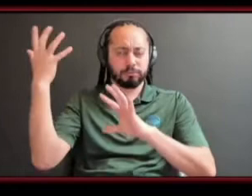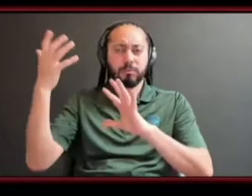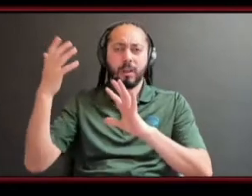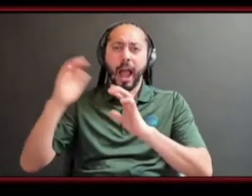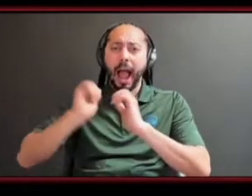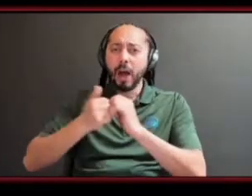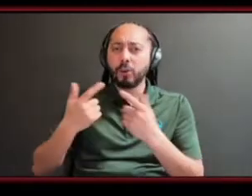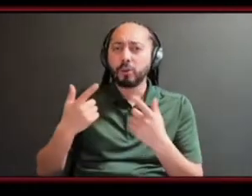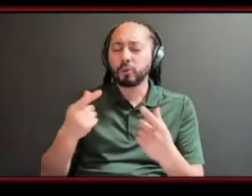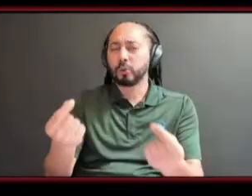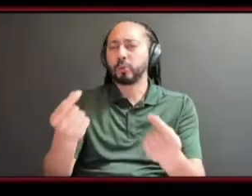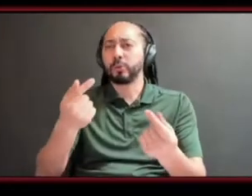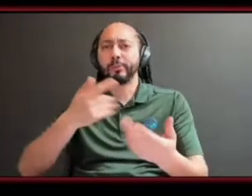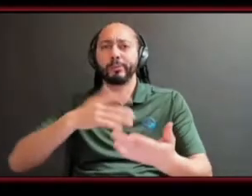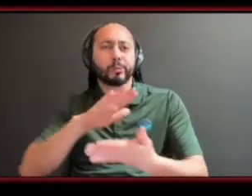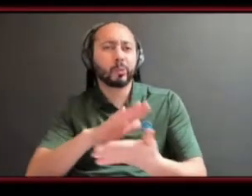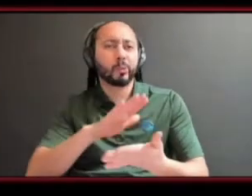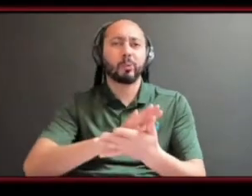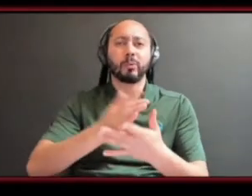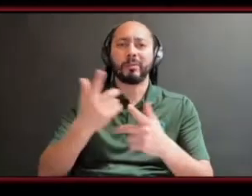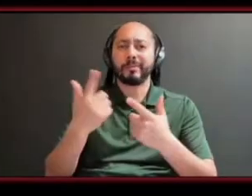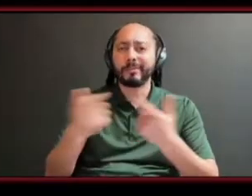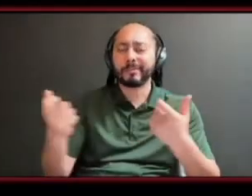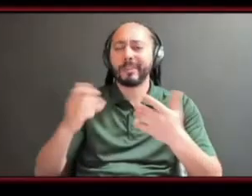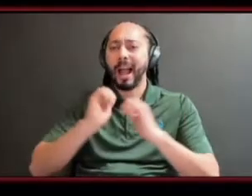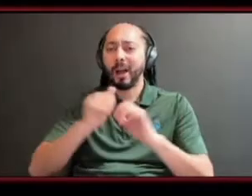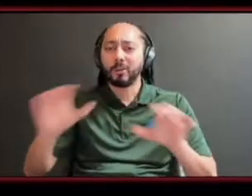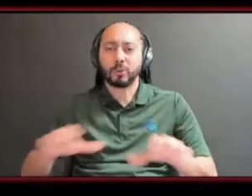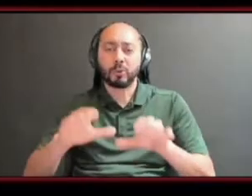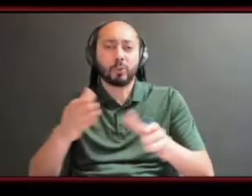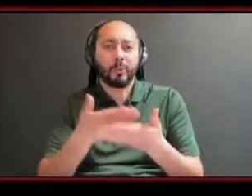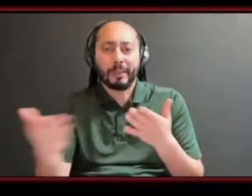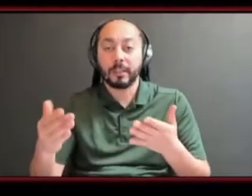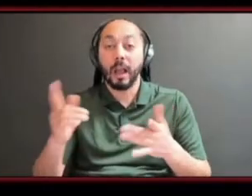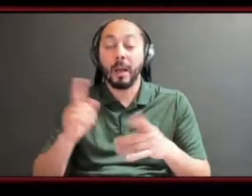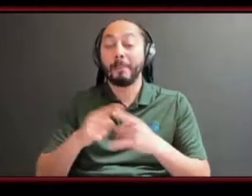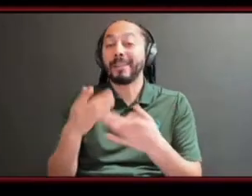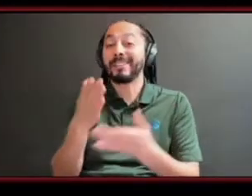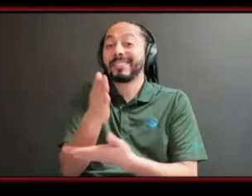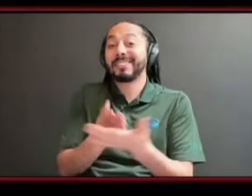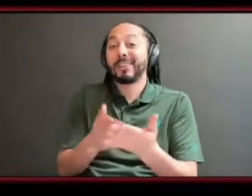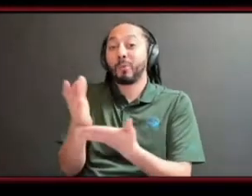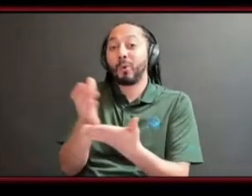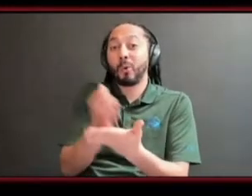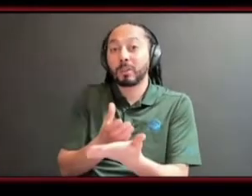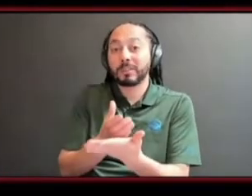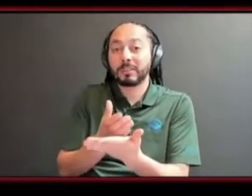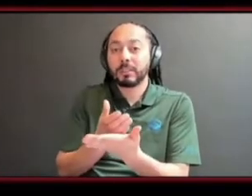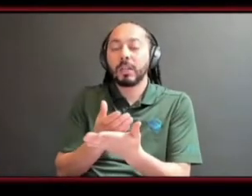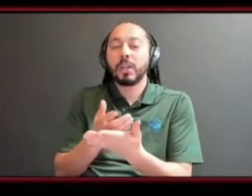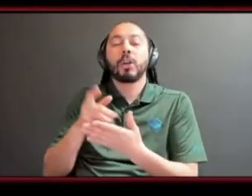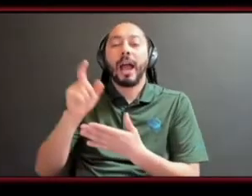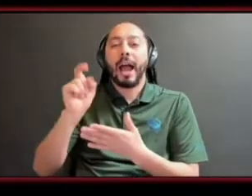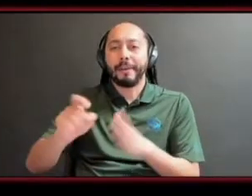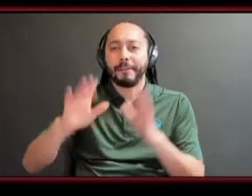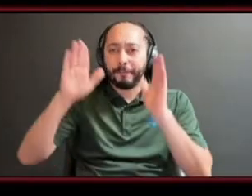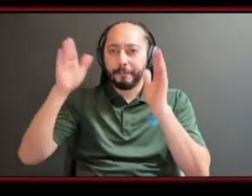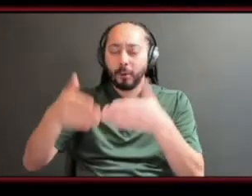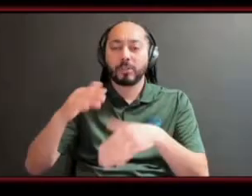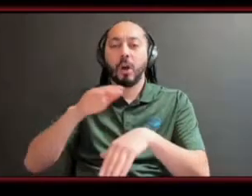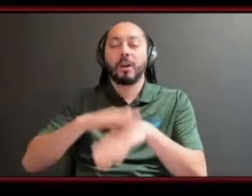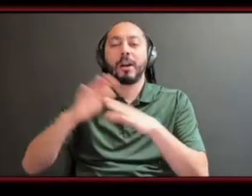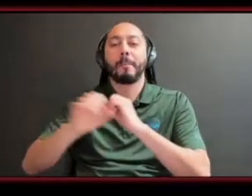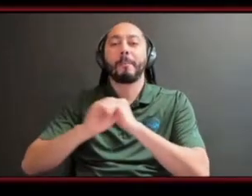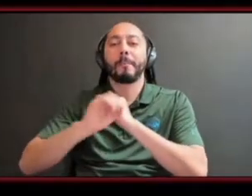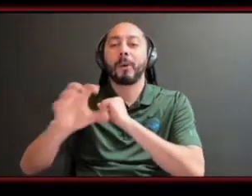that and especially in in the courses where you're dealing with a lot of like the marketing and the things because that's that